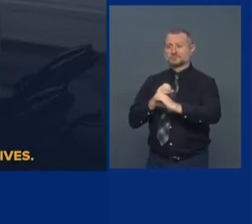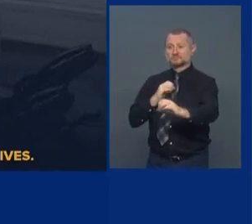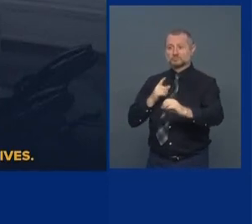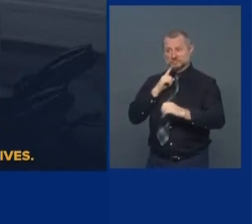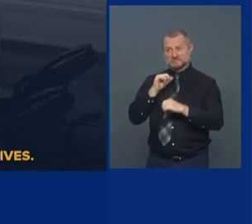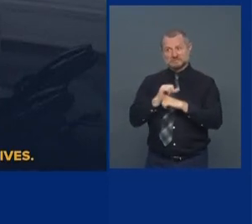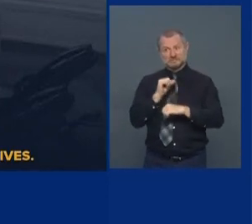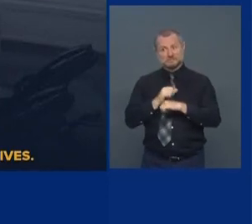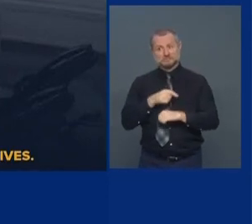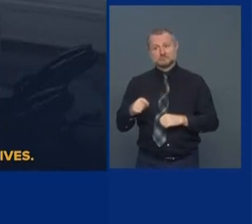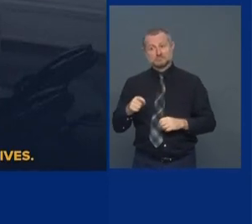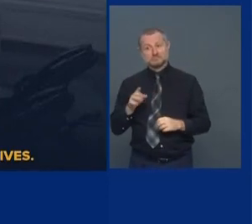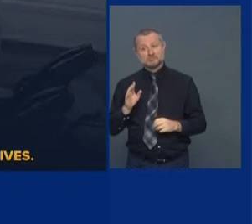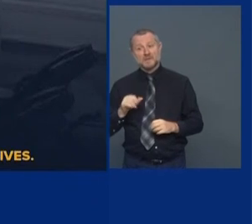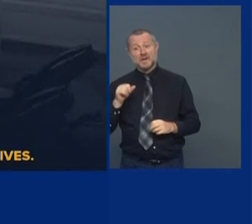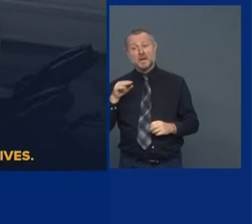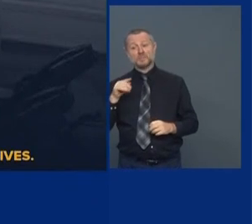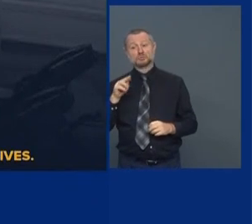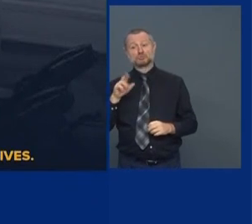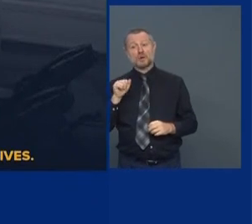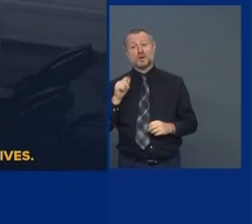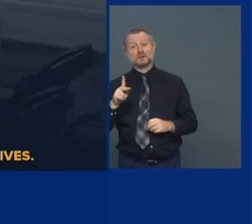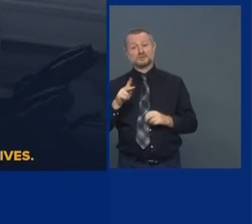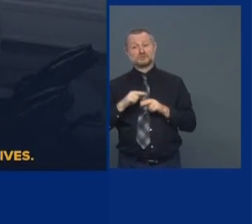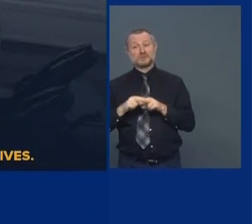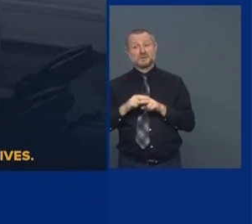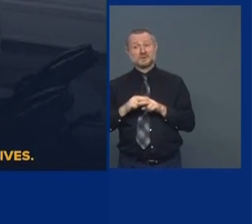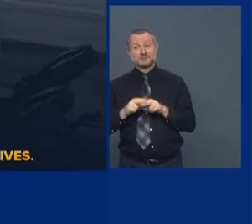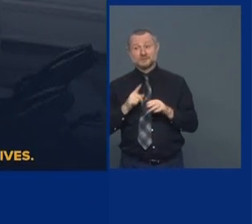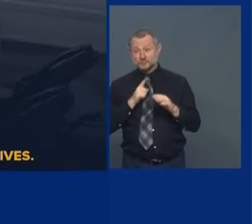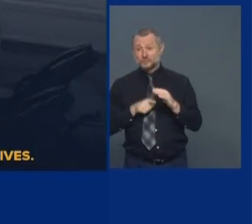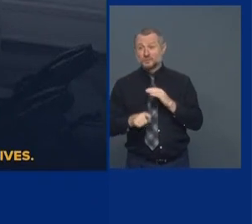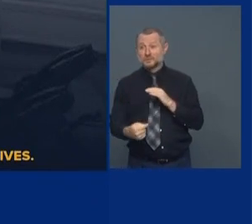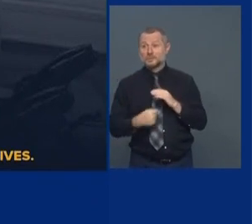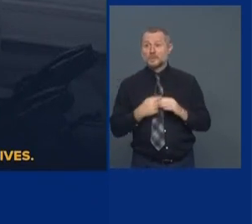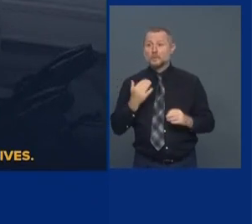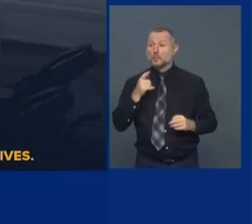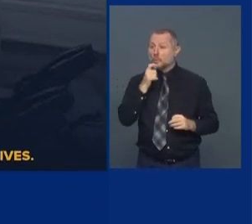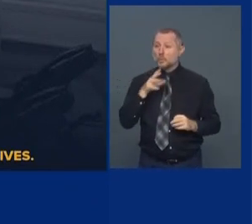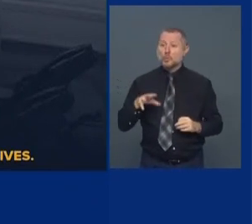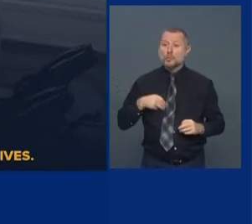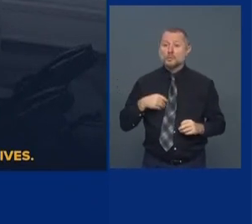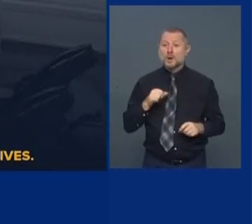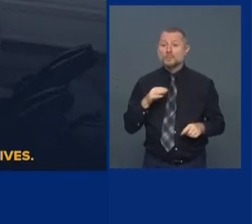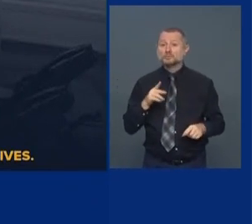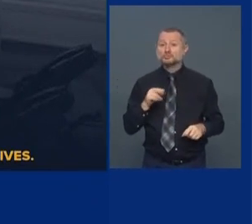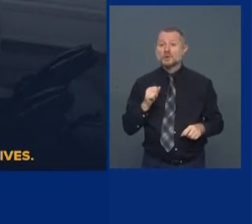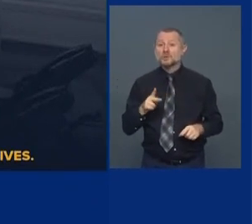Amtrak tunnels. Do you know who owns Amtrak? Who owns Amtrak?